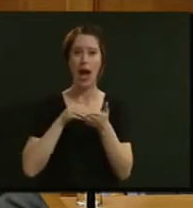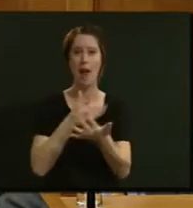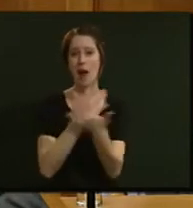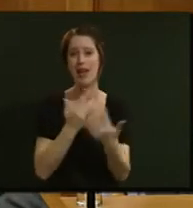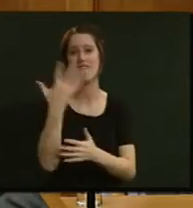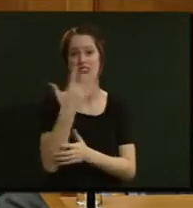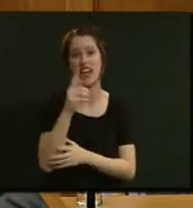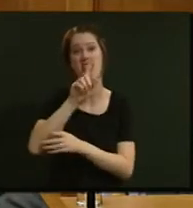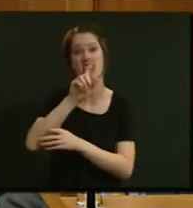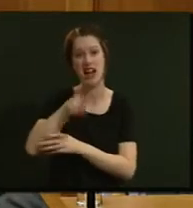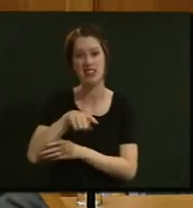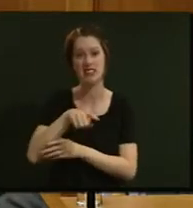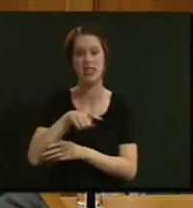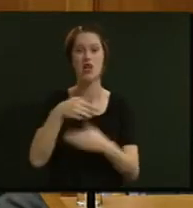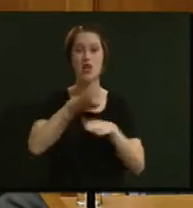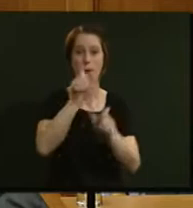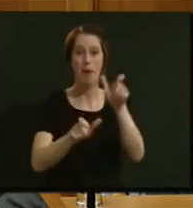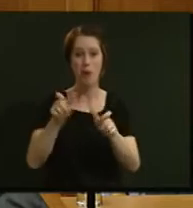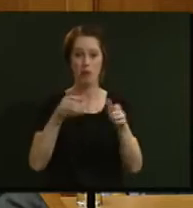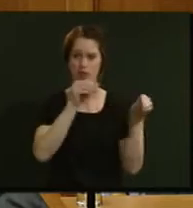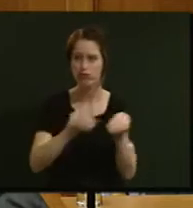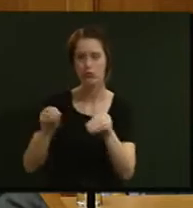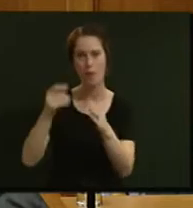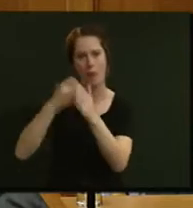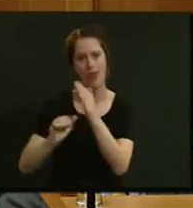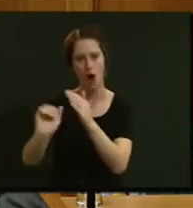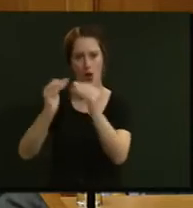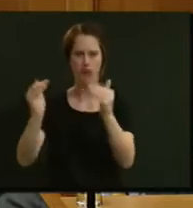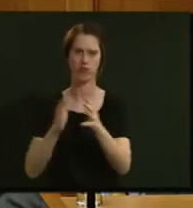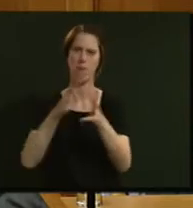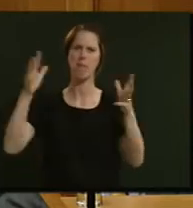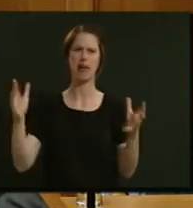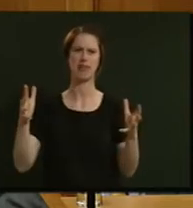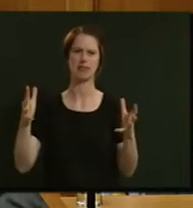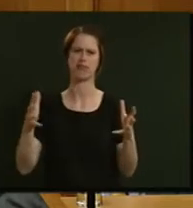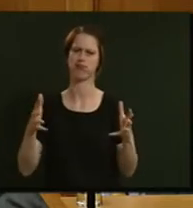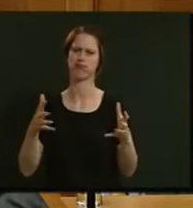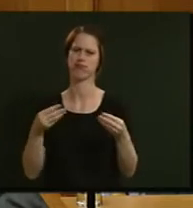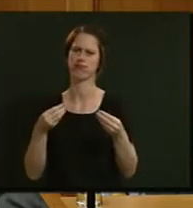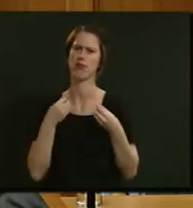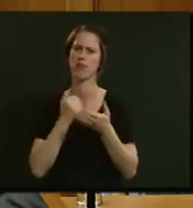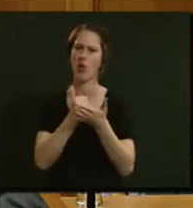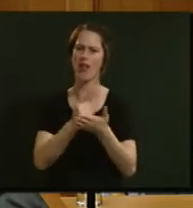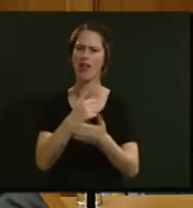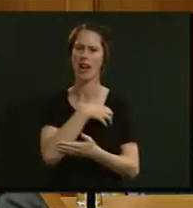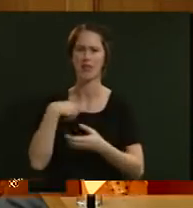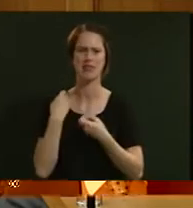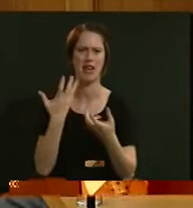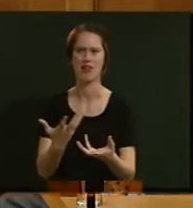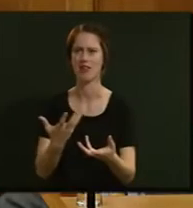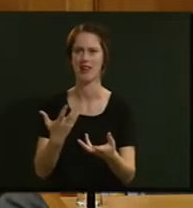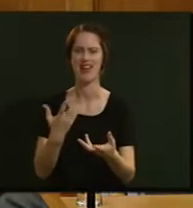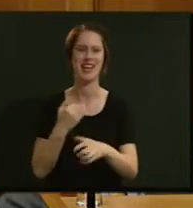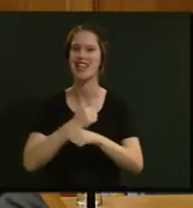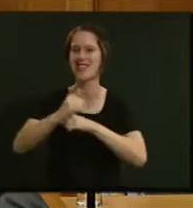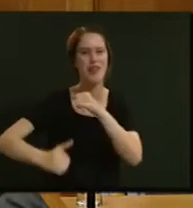New Zealanders into their own home. This is the most generous support that Government has provided in more than a generation